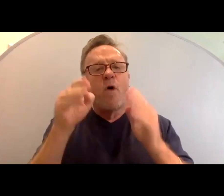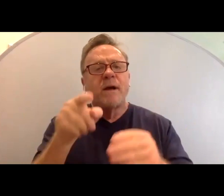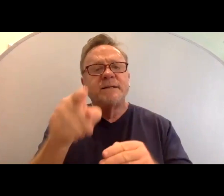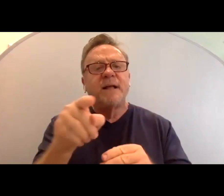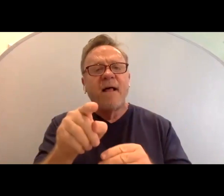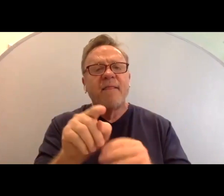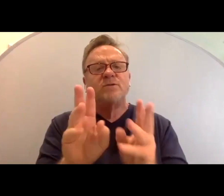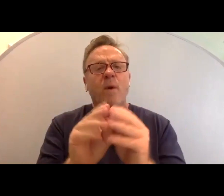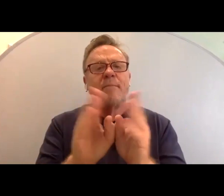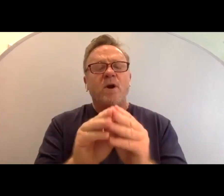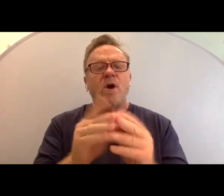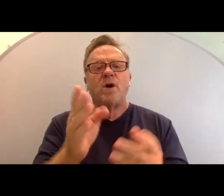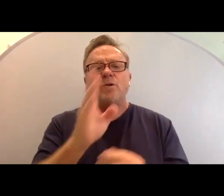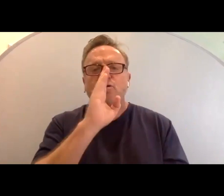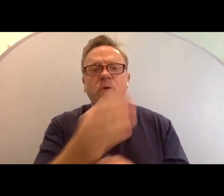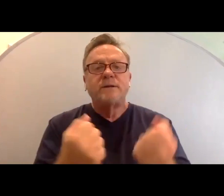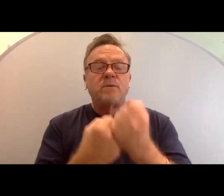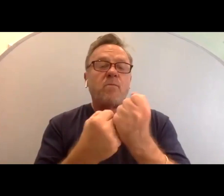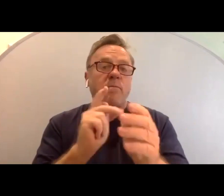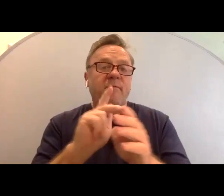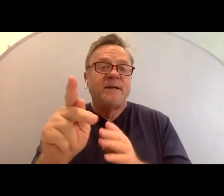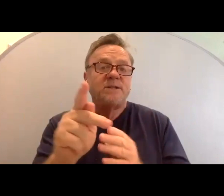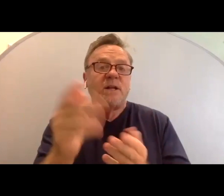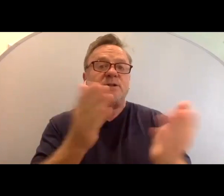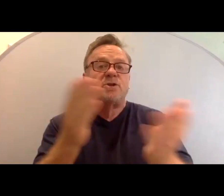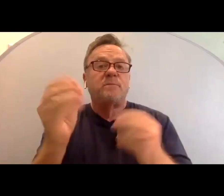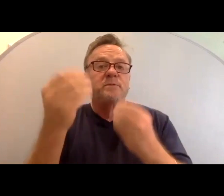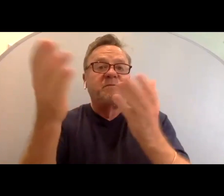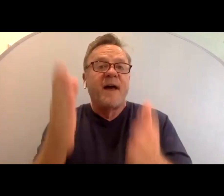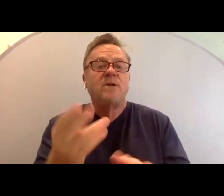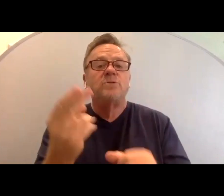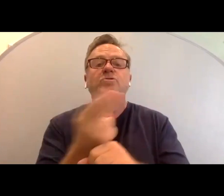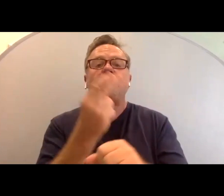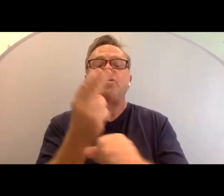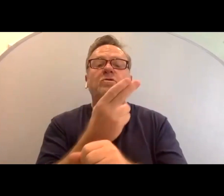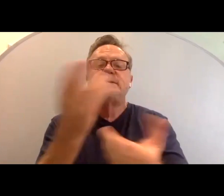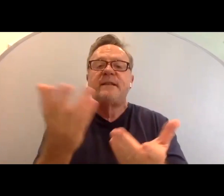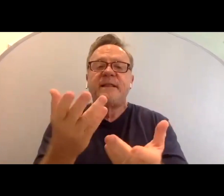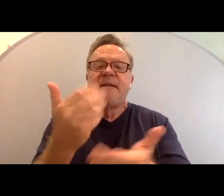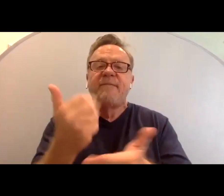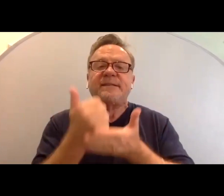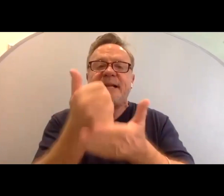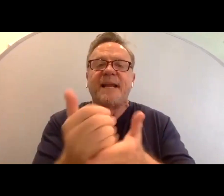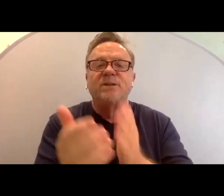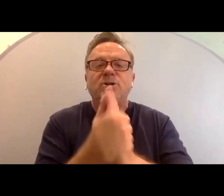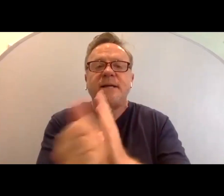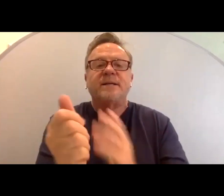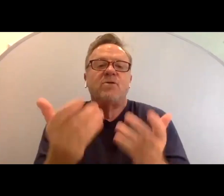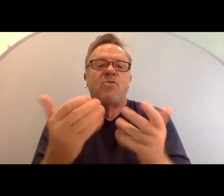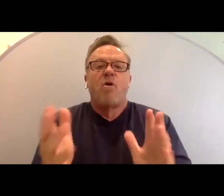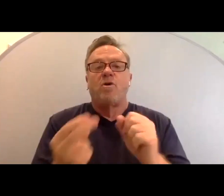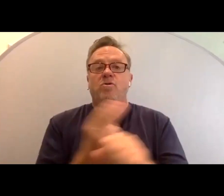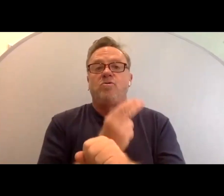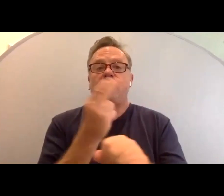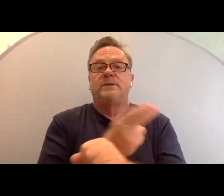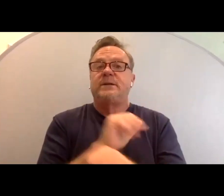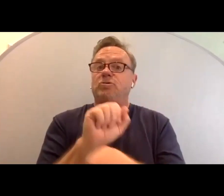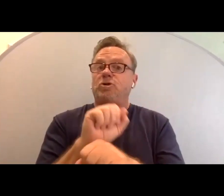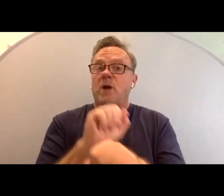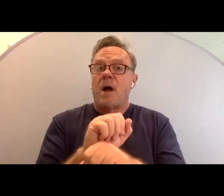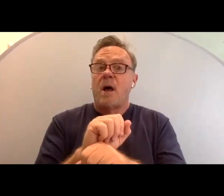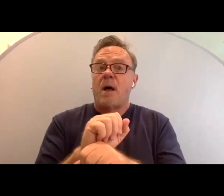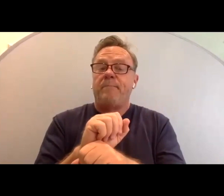direct support professionals and service providers to use the facilitation skills they already use in job and vocational